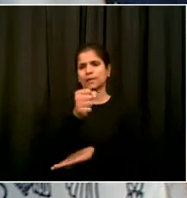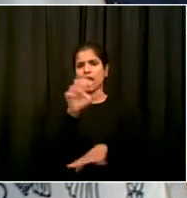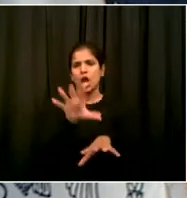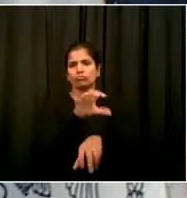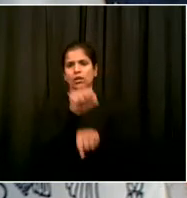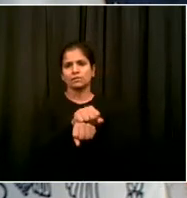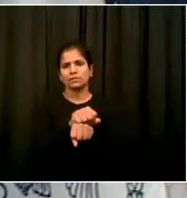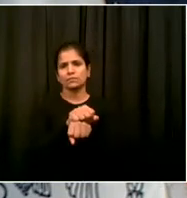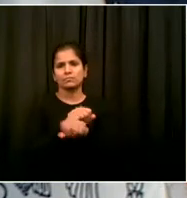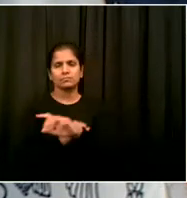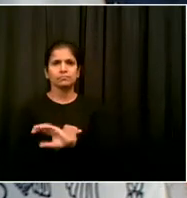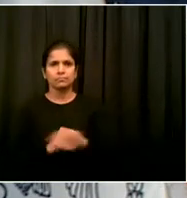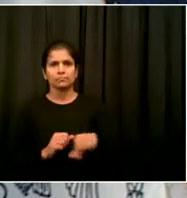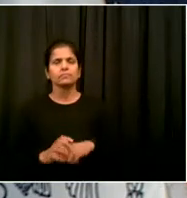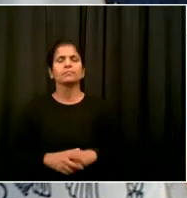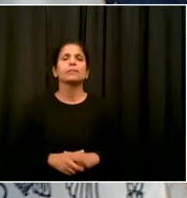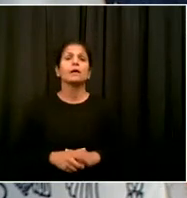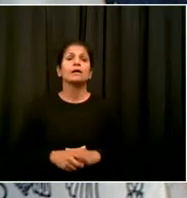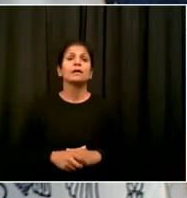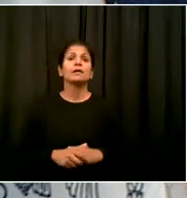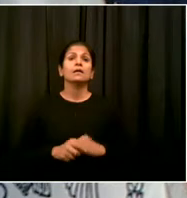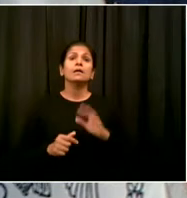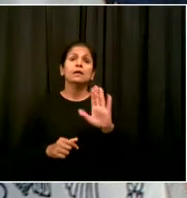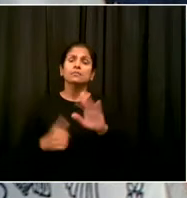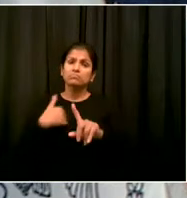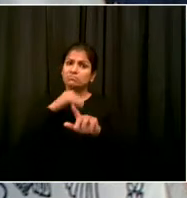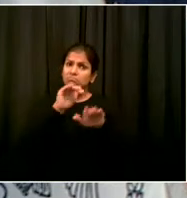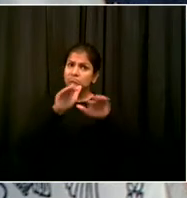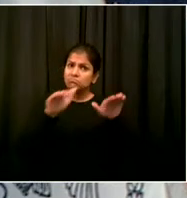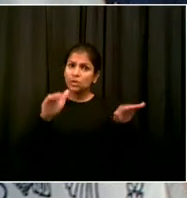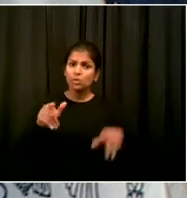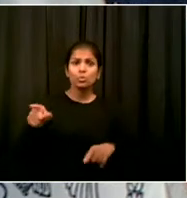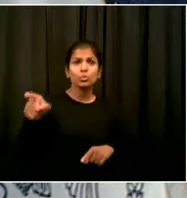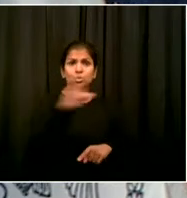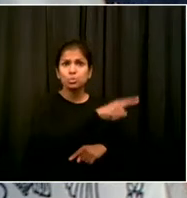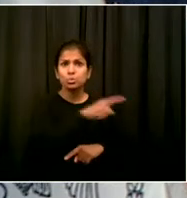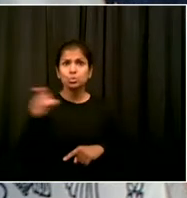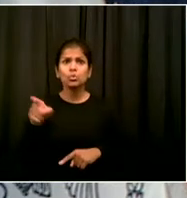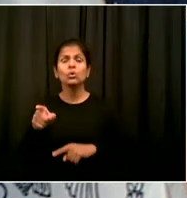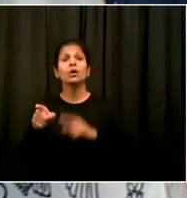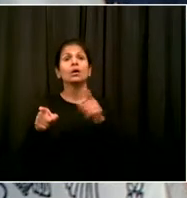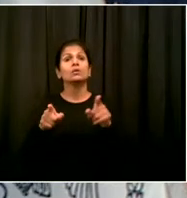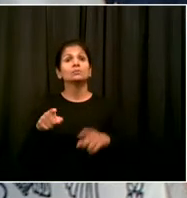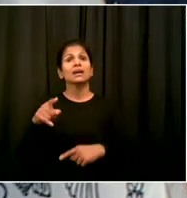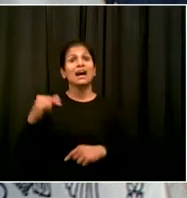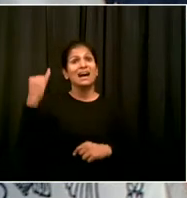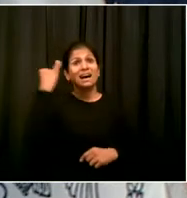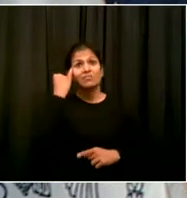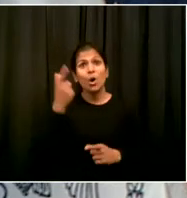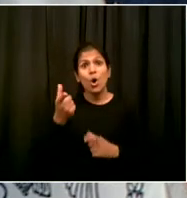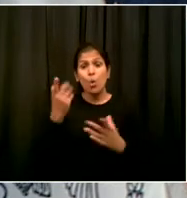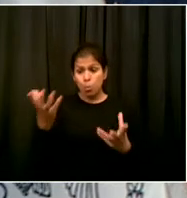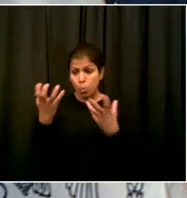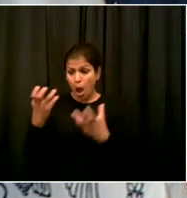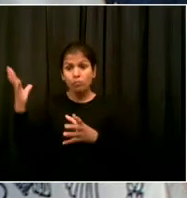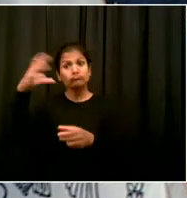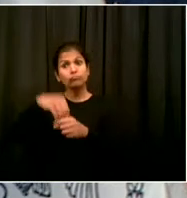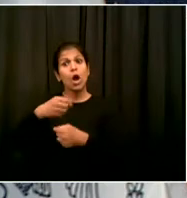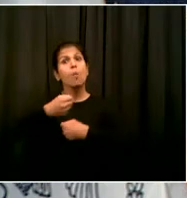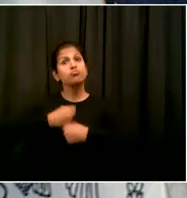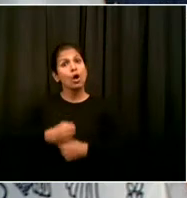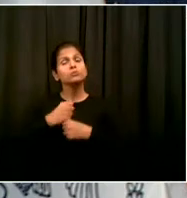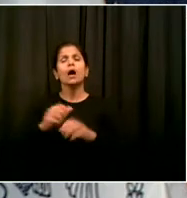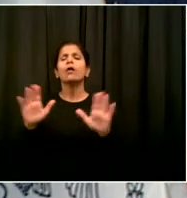concerns you want to raise, you can do that anytime with peaceful protests. But you cannot not use violence against anybody or anything.